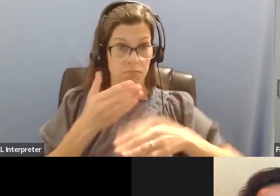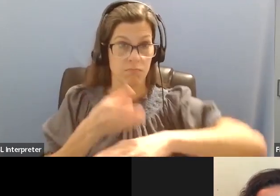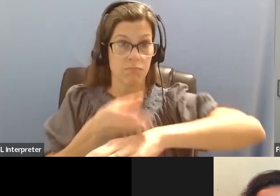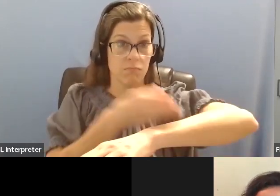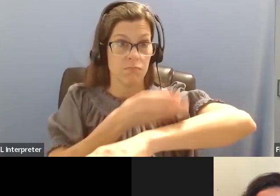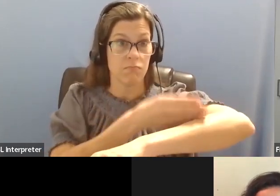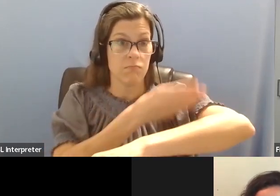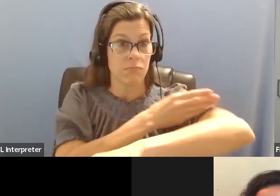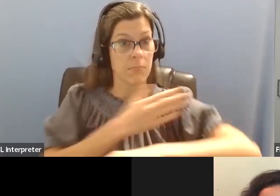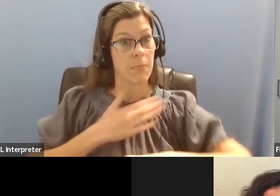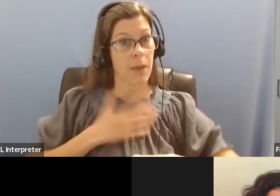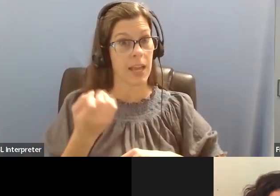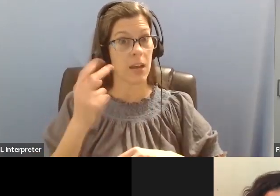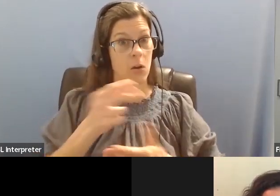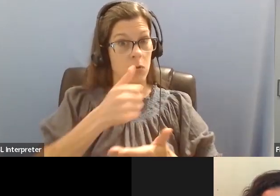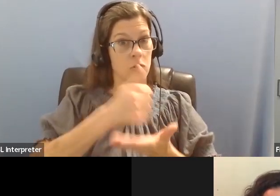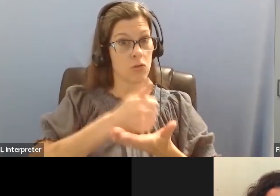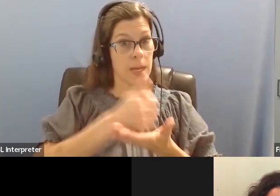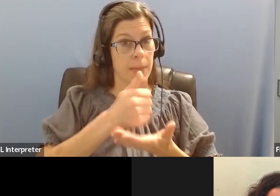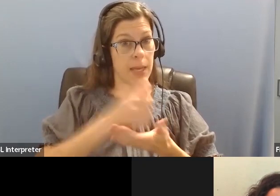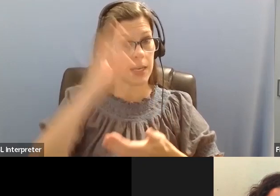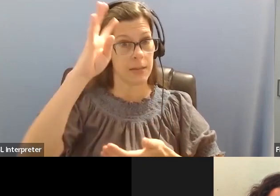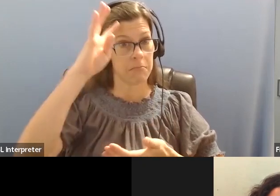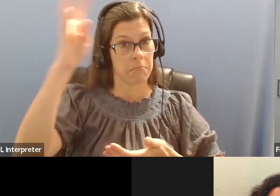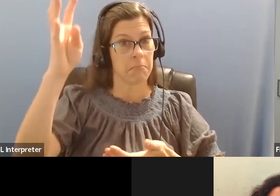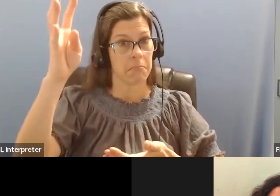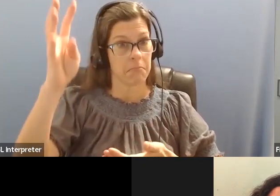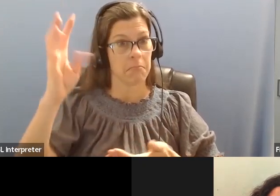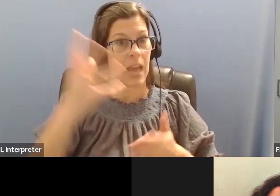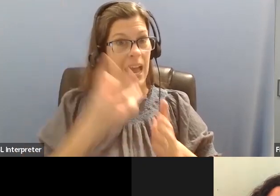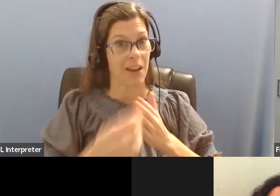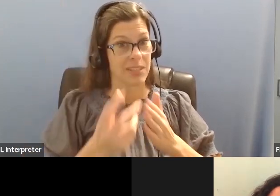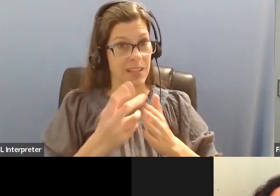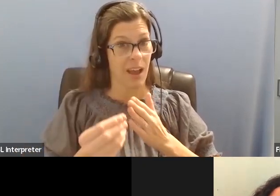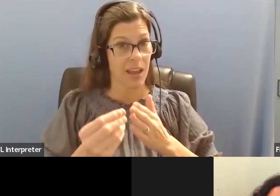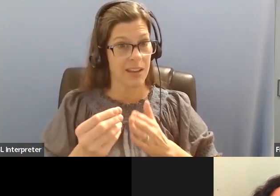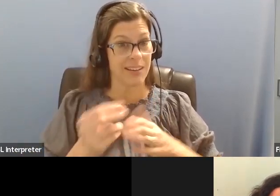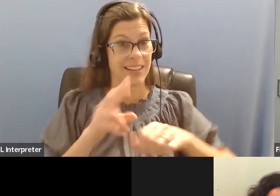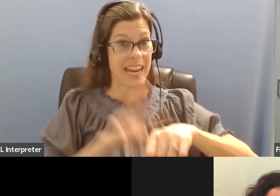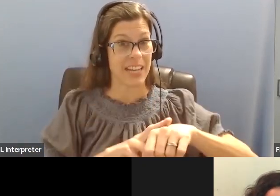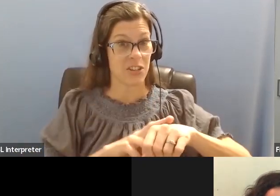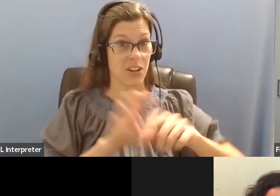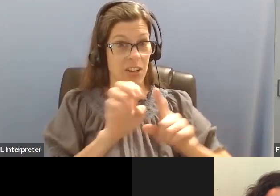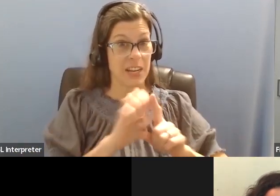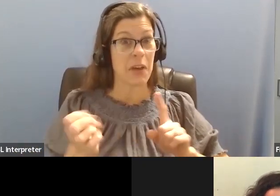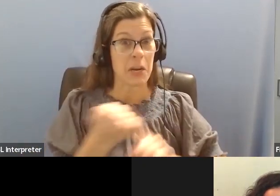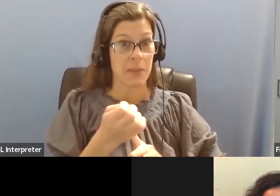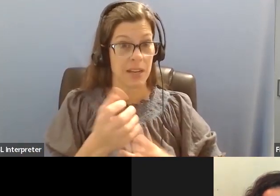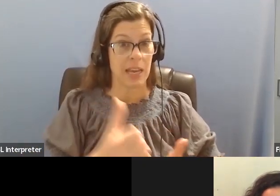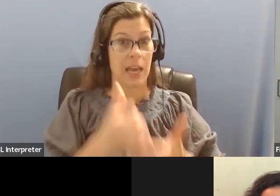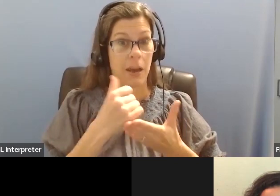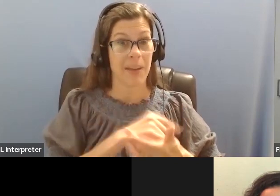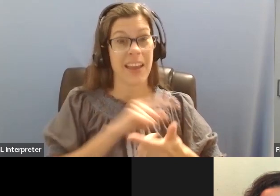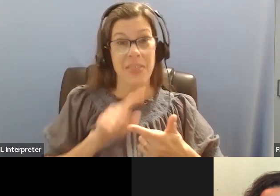myself that worked out over the years. That's And then came in COVID